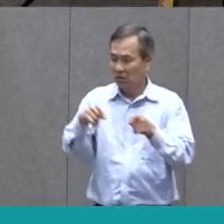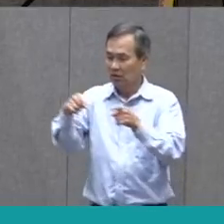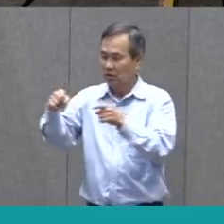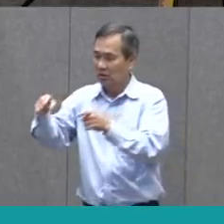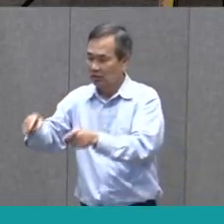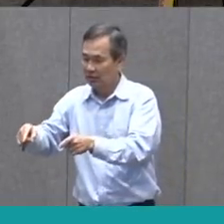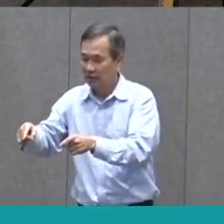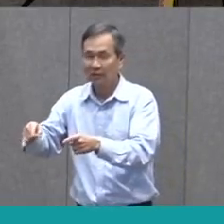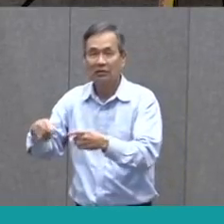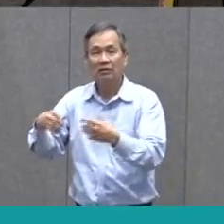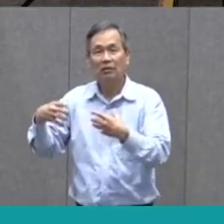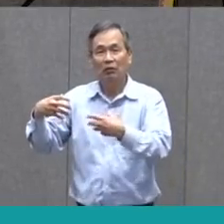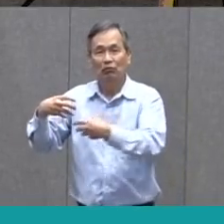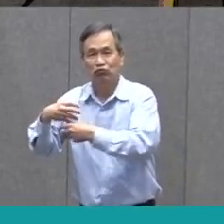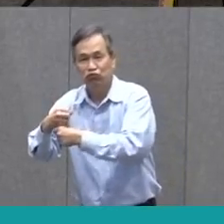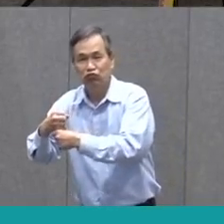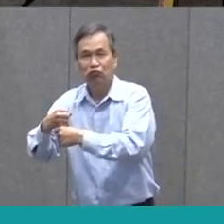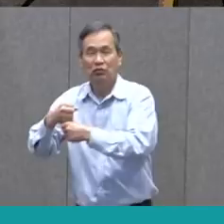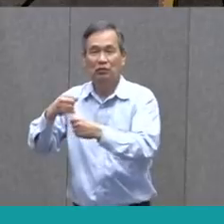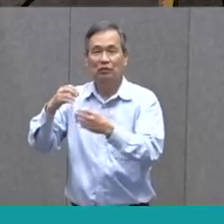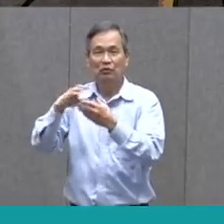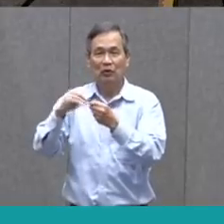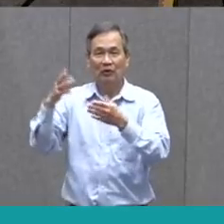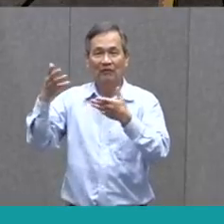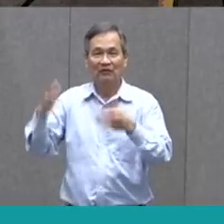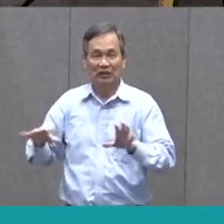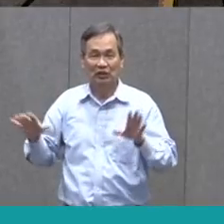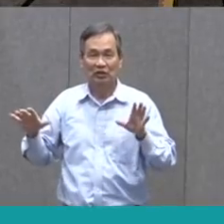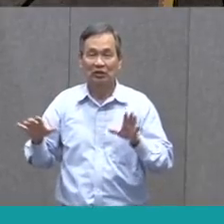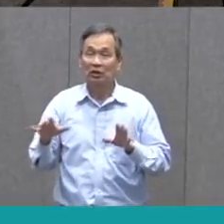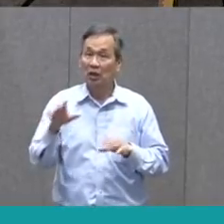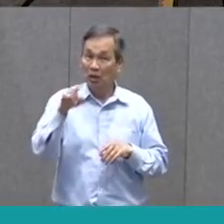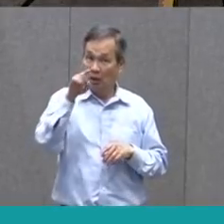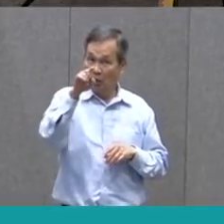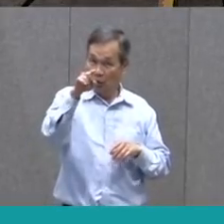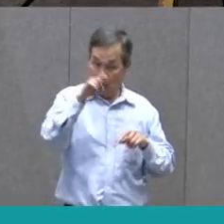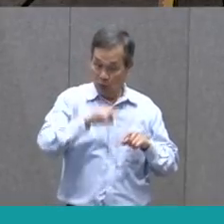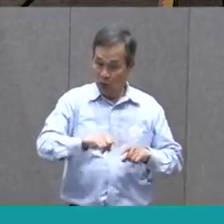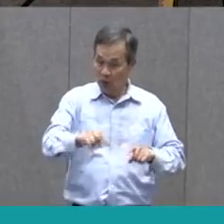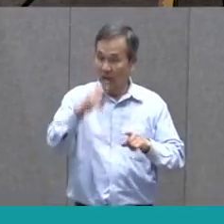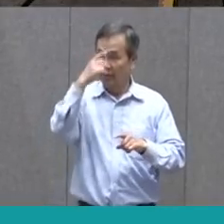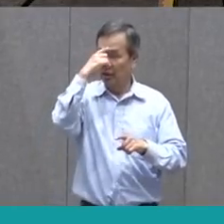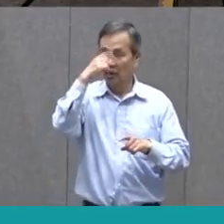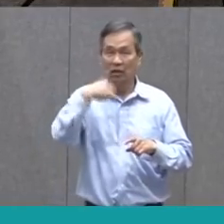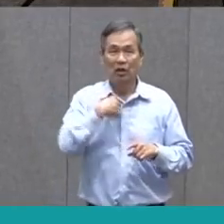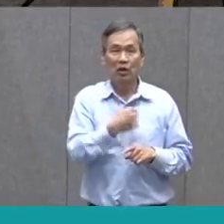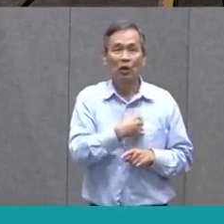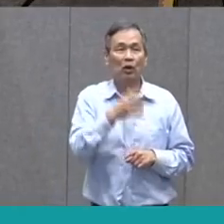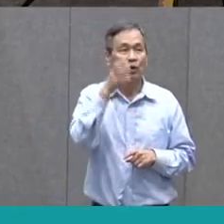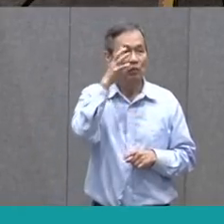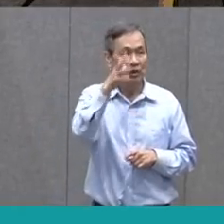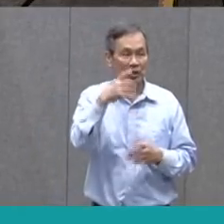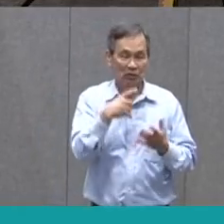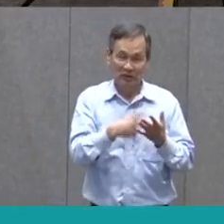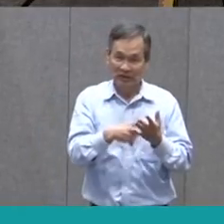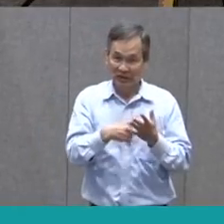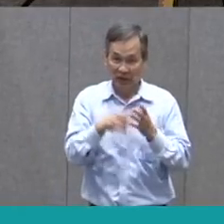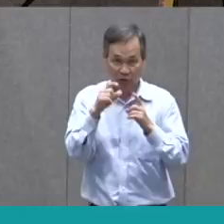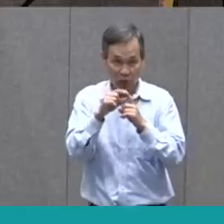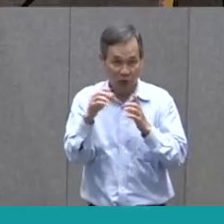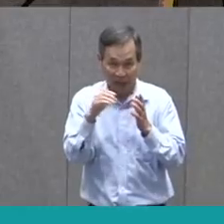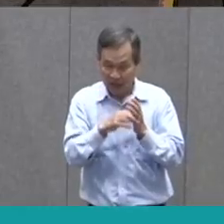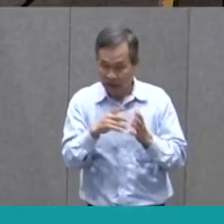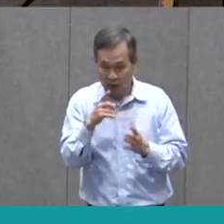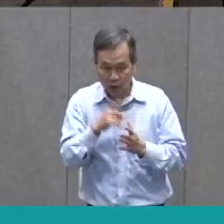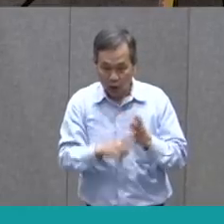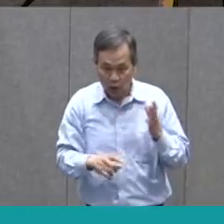how does the story finish? Along with that, we are going to be focusing on the words that